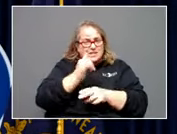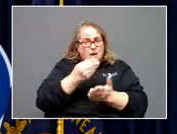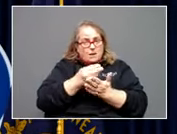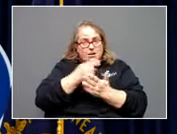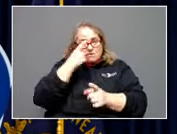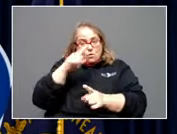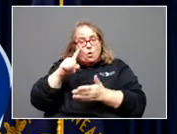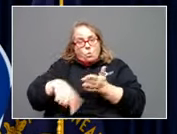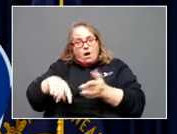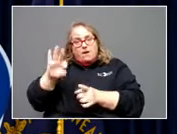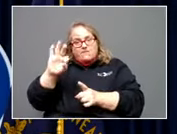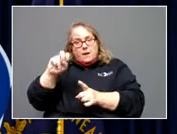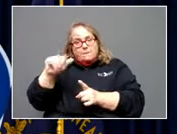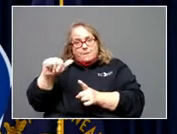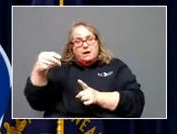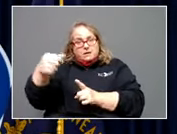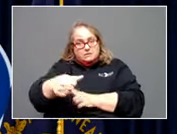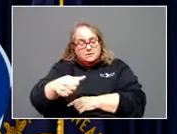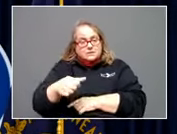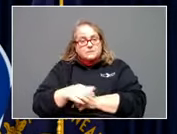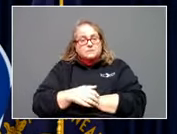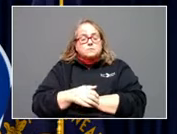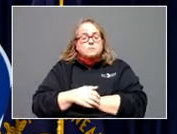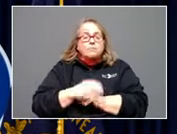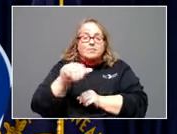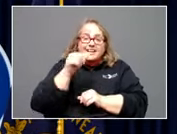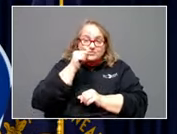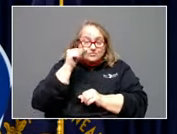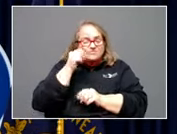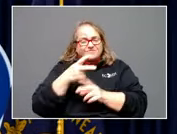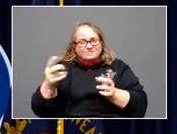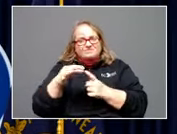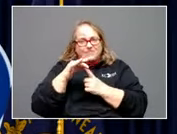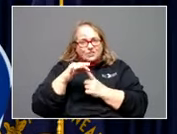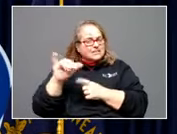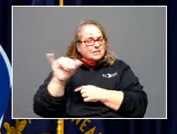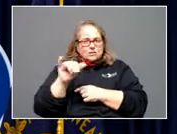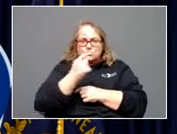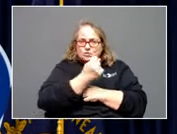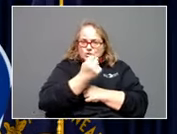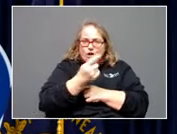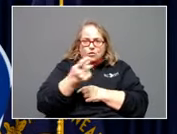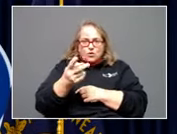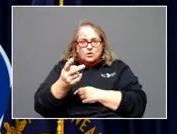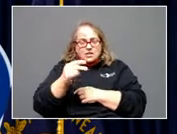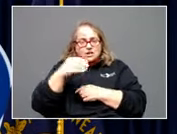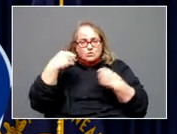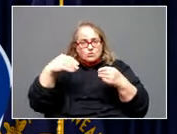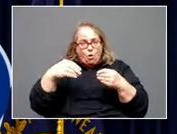So yesterday was pretty special, just like Tuesday and Thursday at these storefronts. They're going to be special.